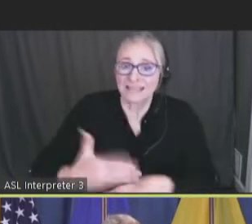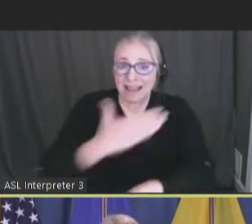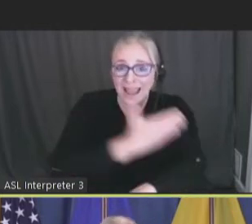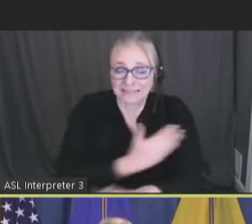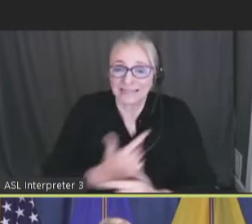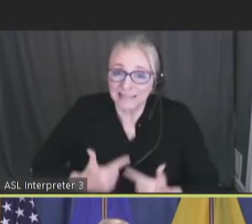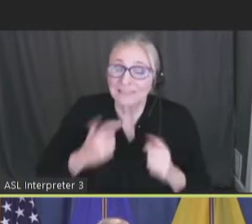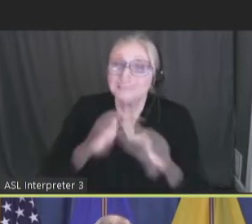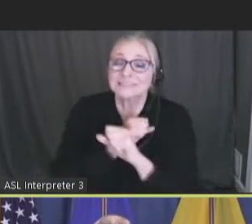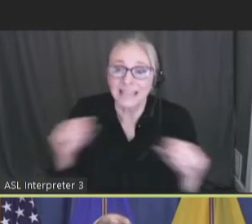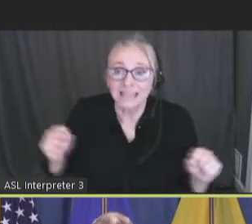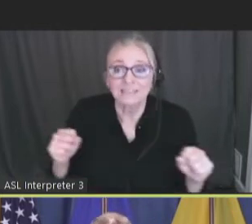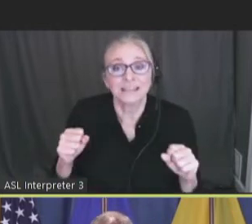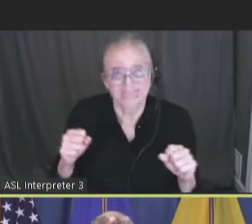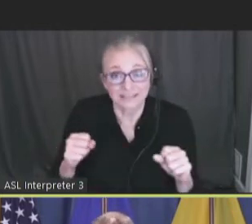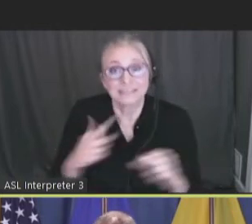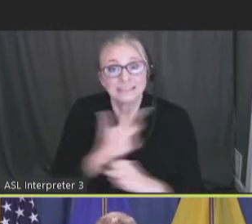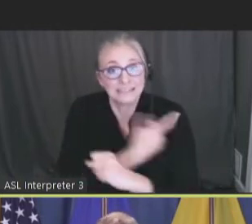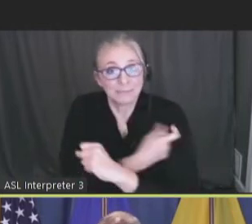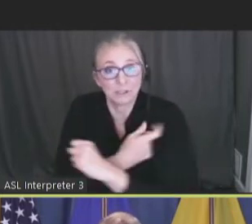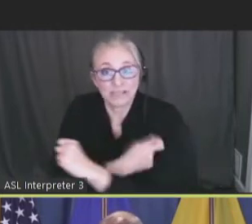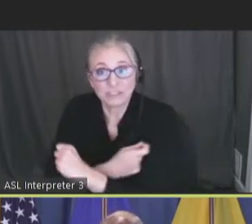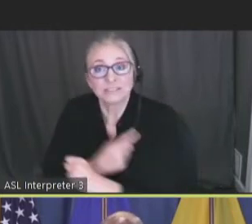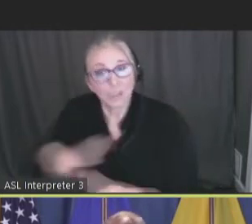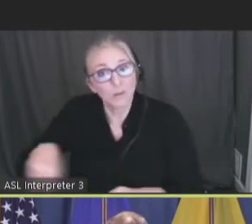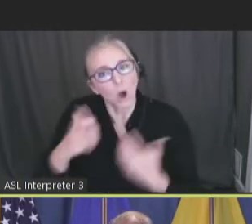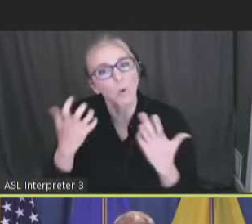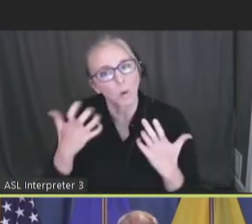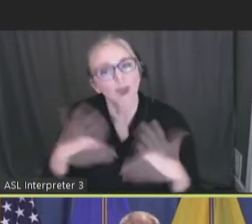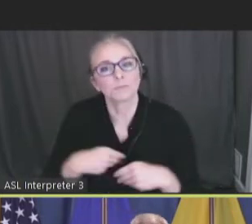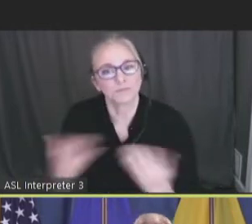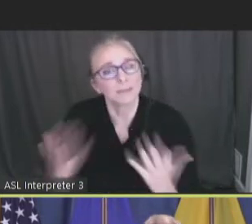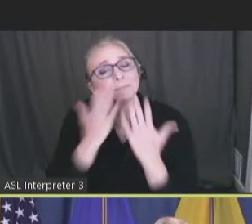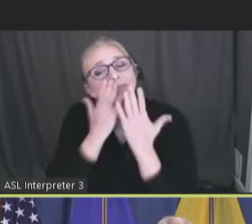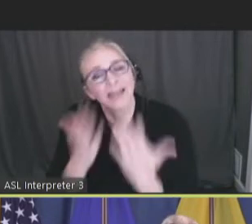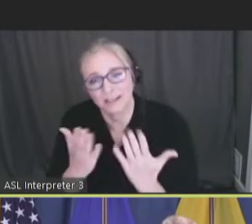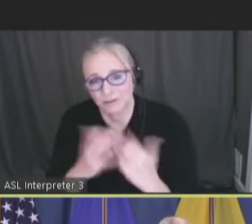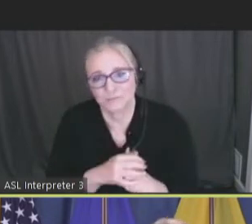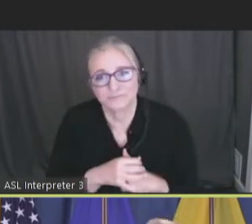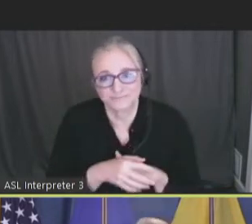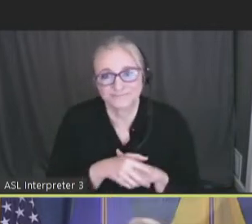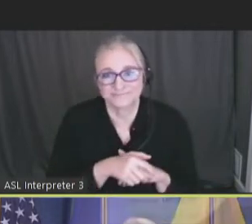life-saving immunizations that we all want to provide. Thank you so very much.